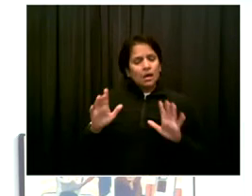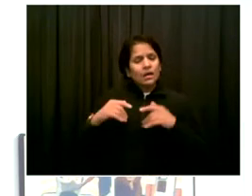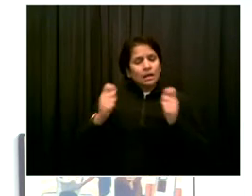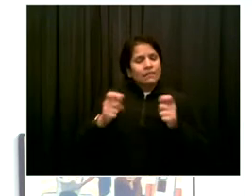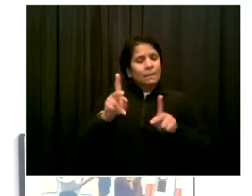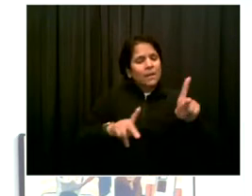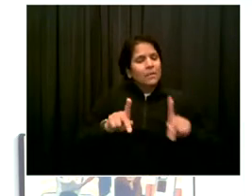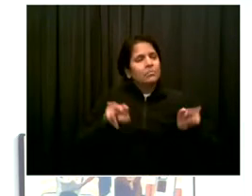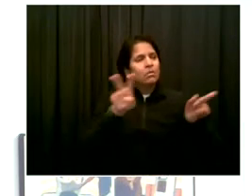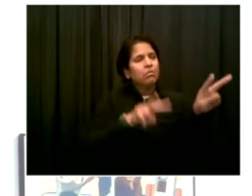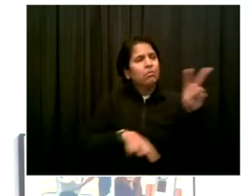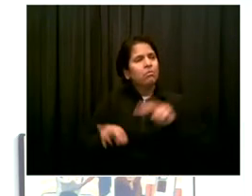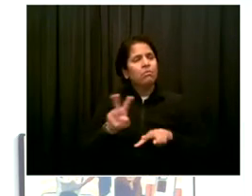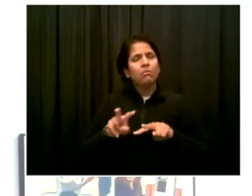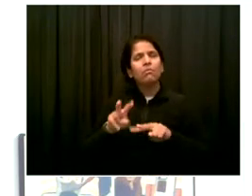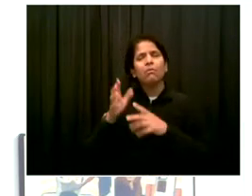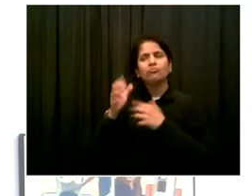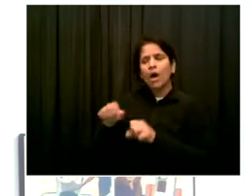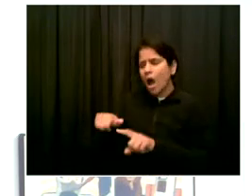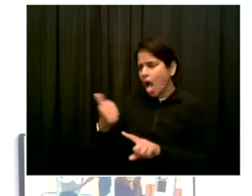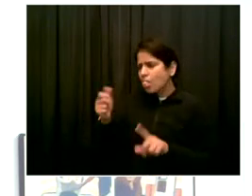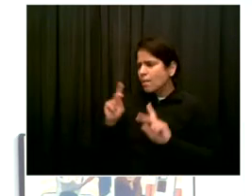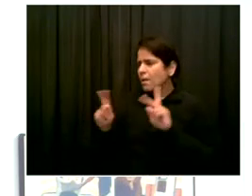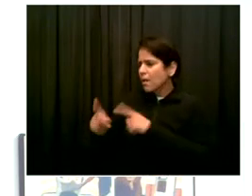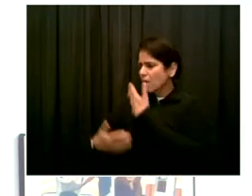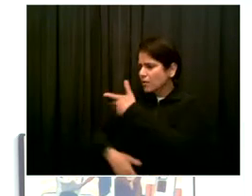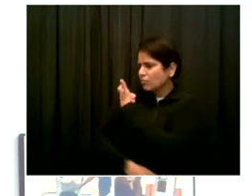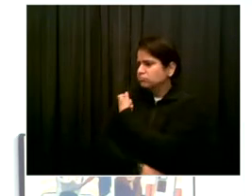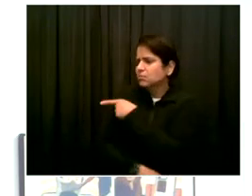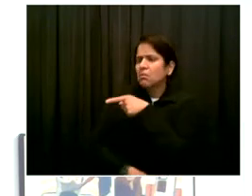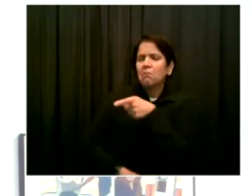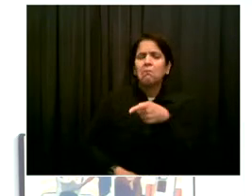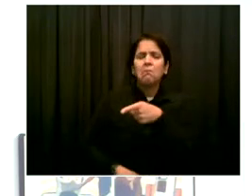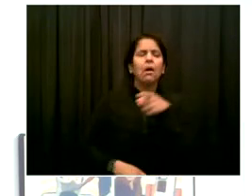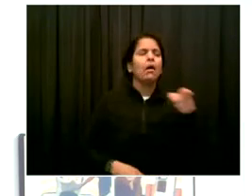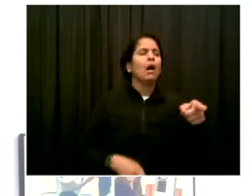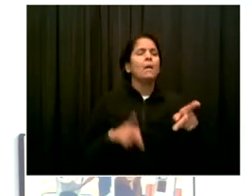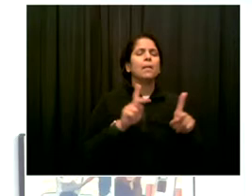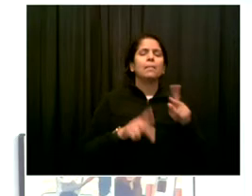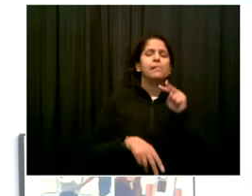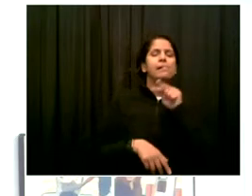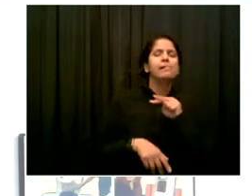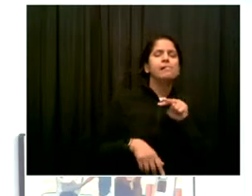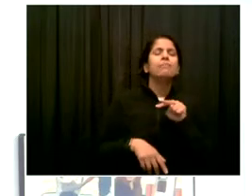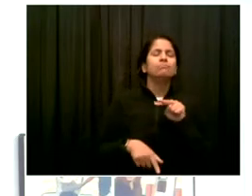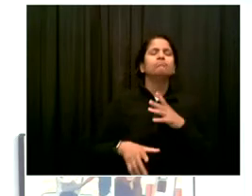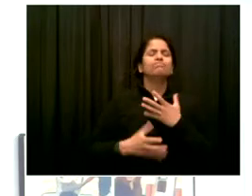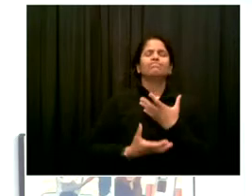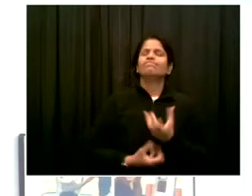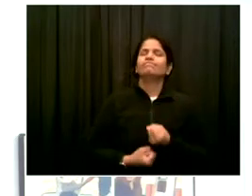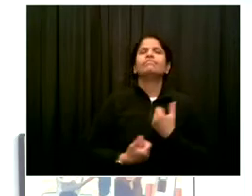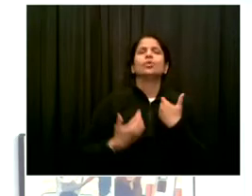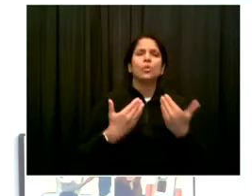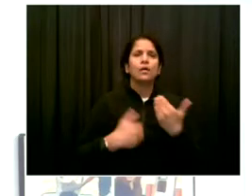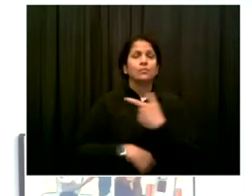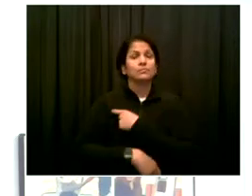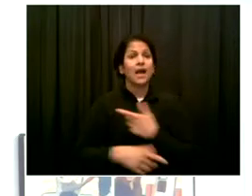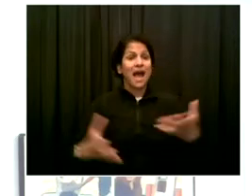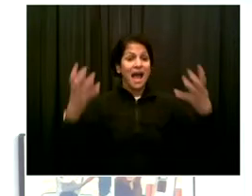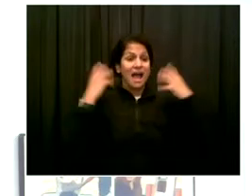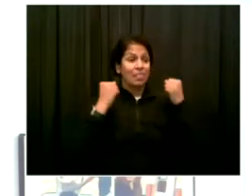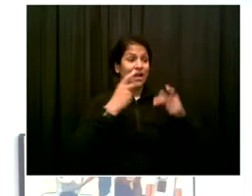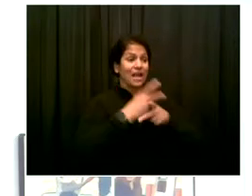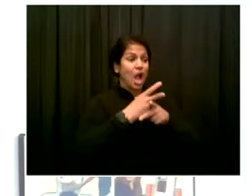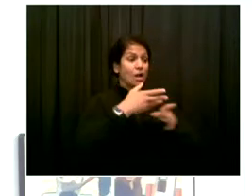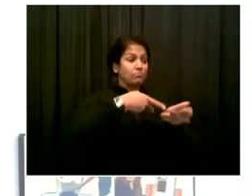workers, uh, you know, particularly hearing their stories about why they chose to get vaccinated, um, understanding that, uh,